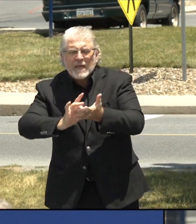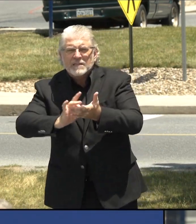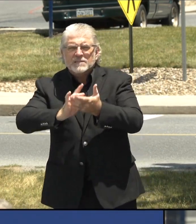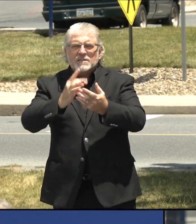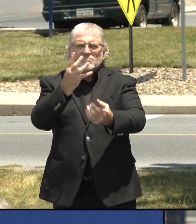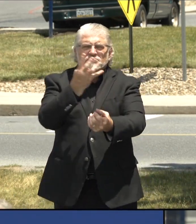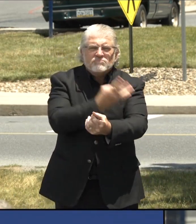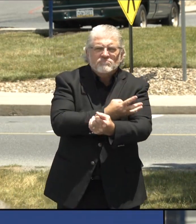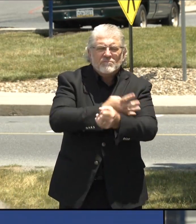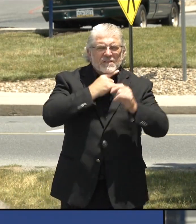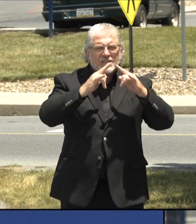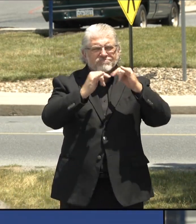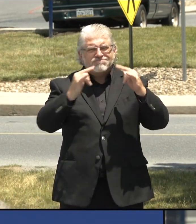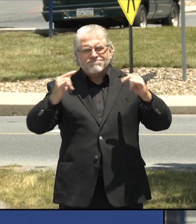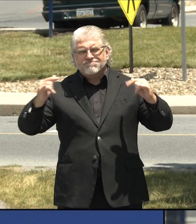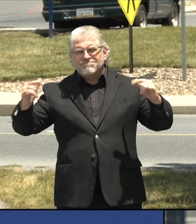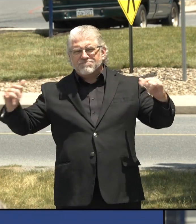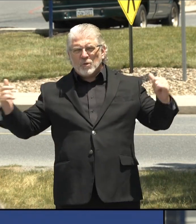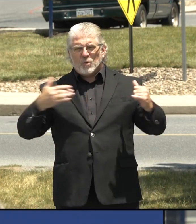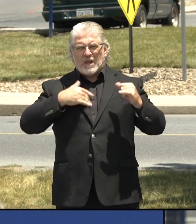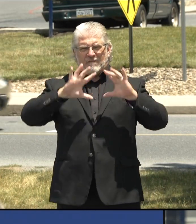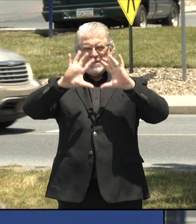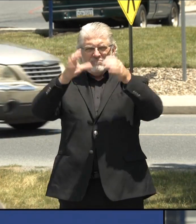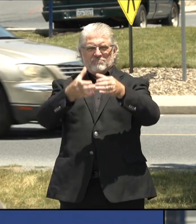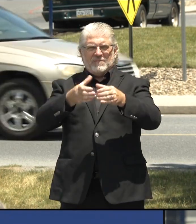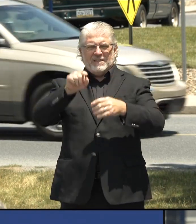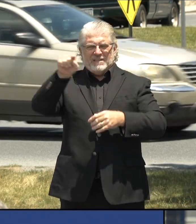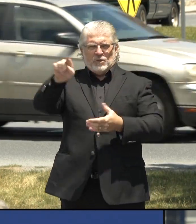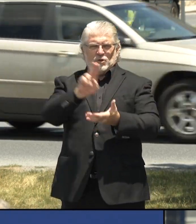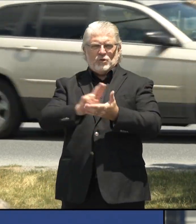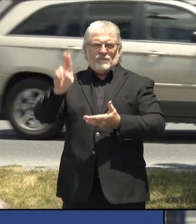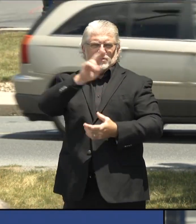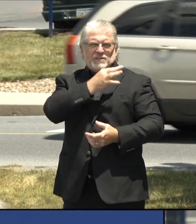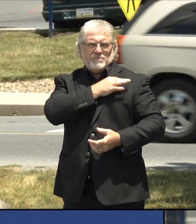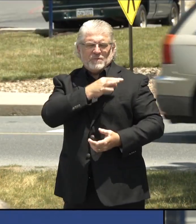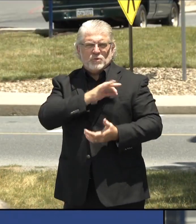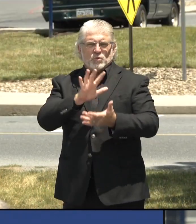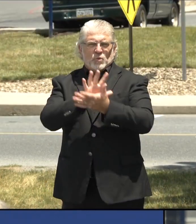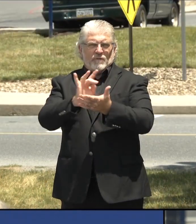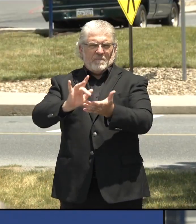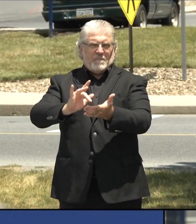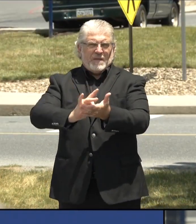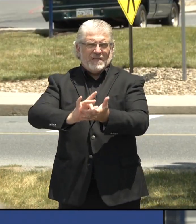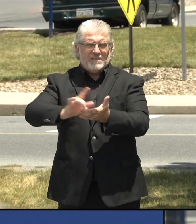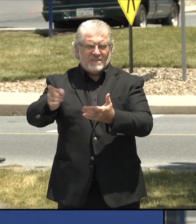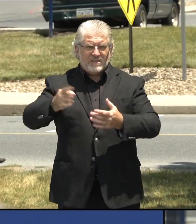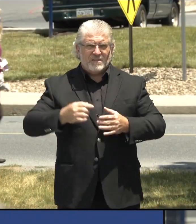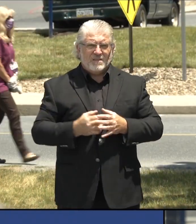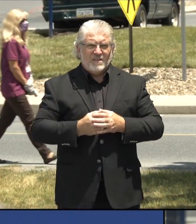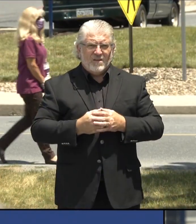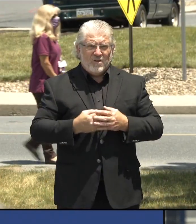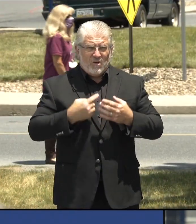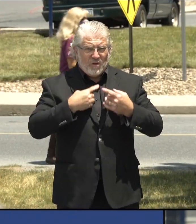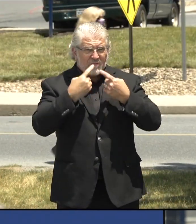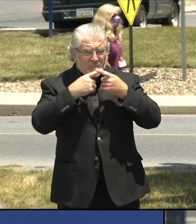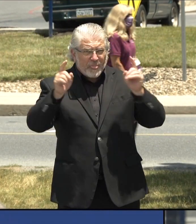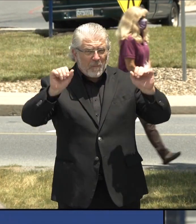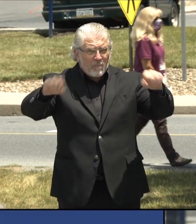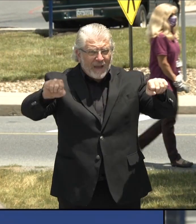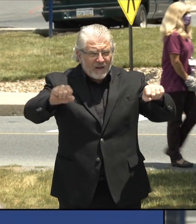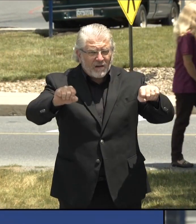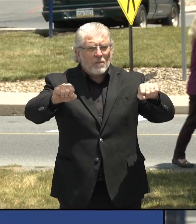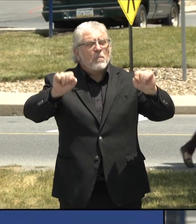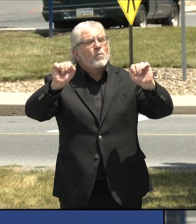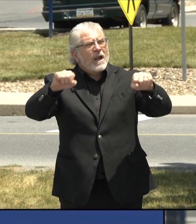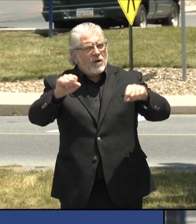of Pittsburgh School of Medicine. We've announced fairly recently a vaccine, potential vaccine against the virus. Those are the